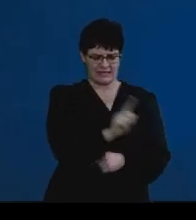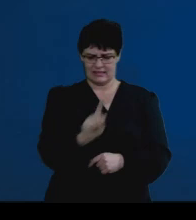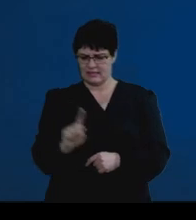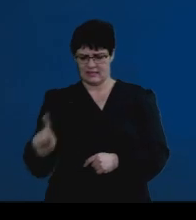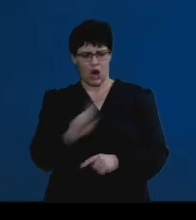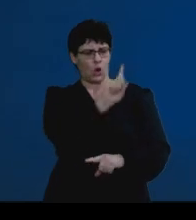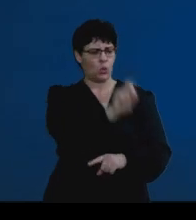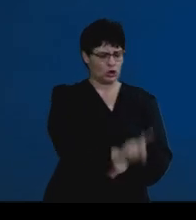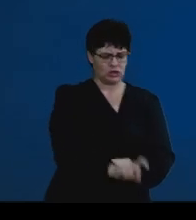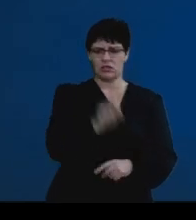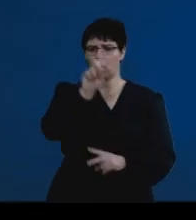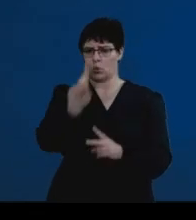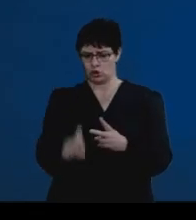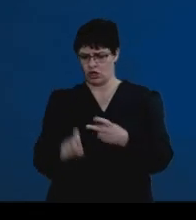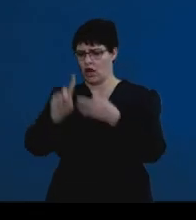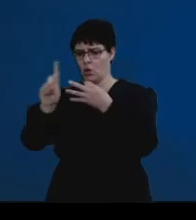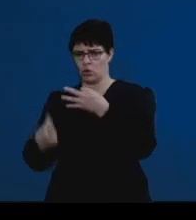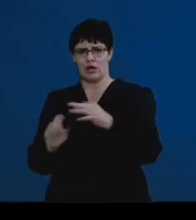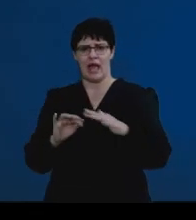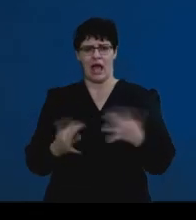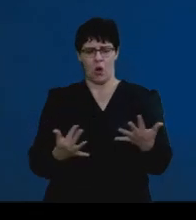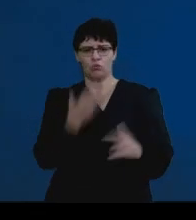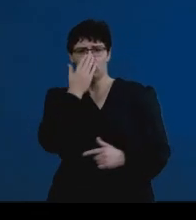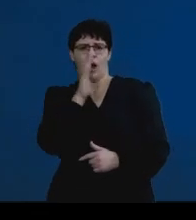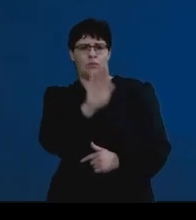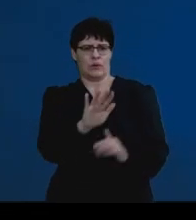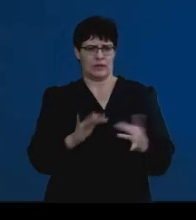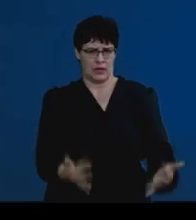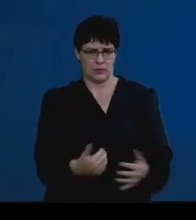and how you would approach this exam paper.